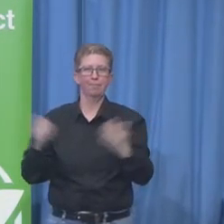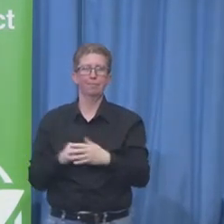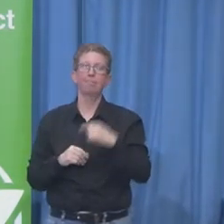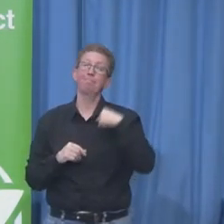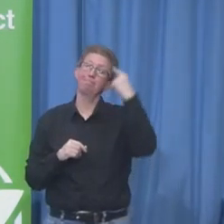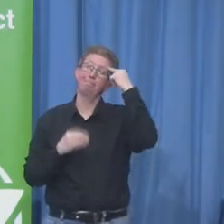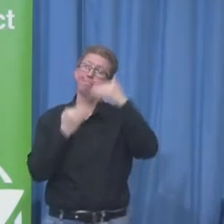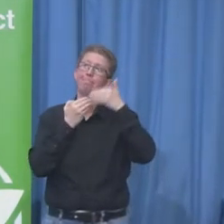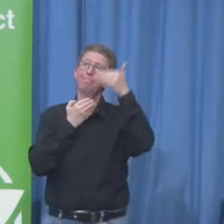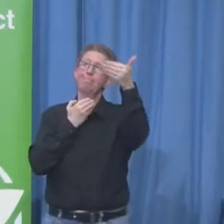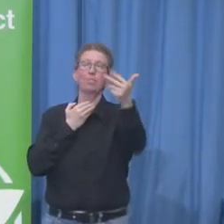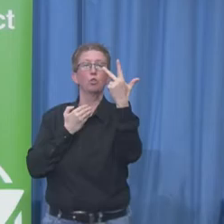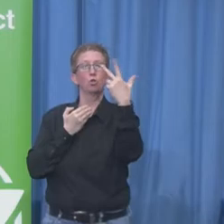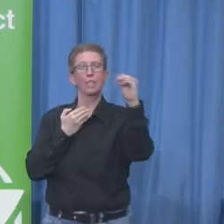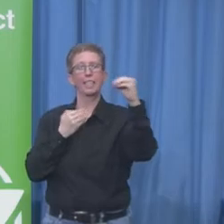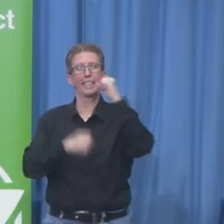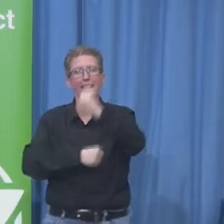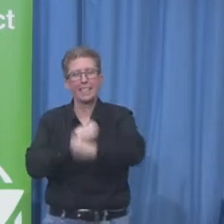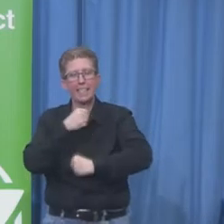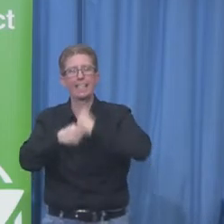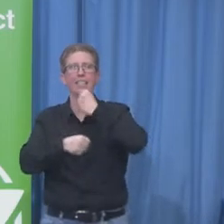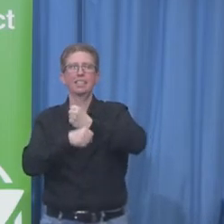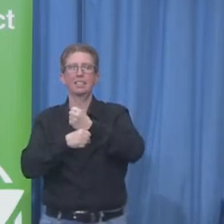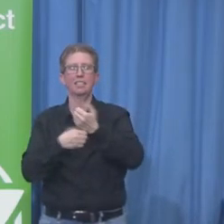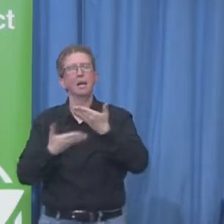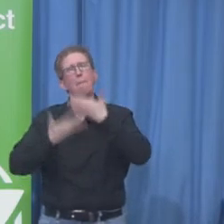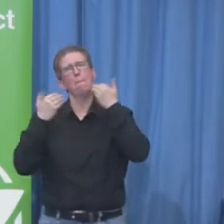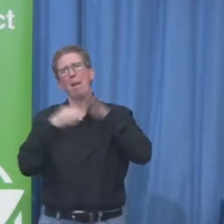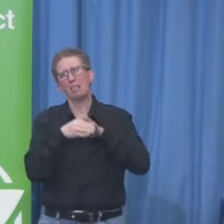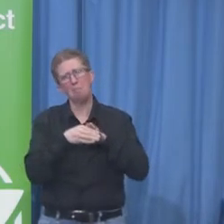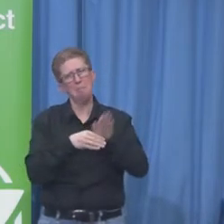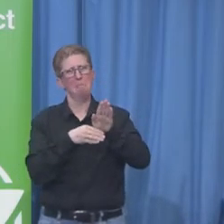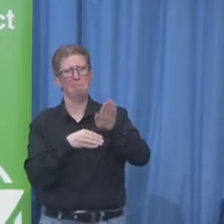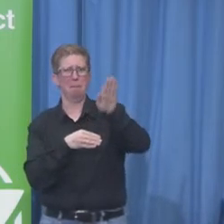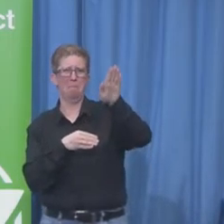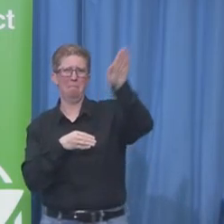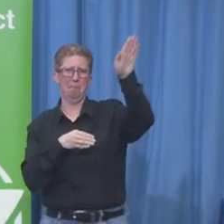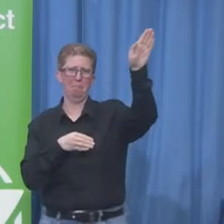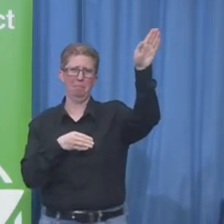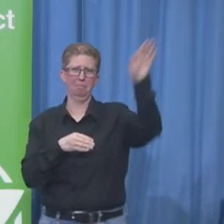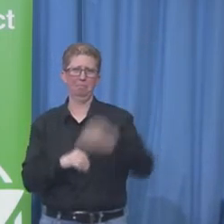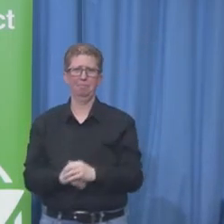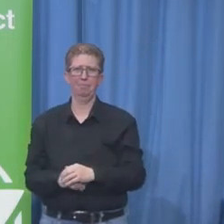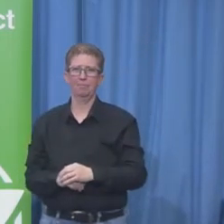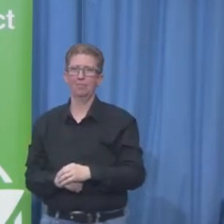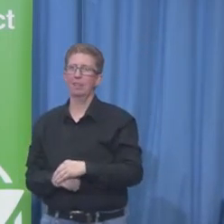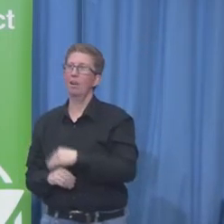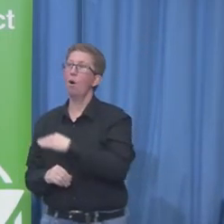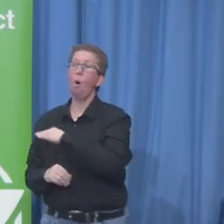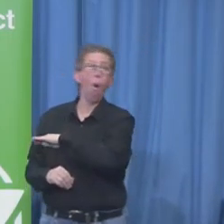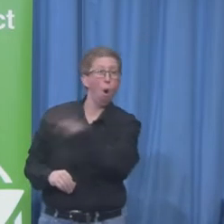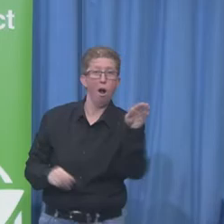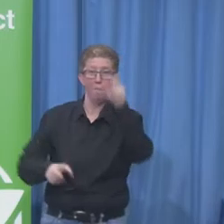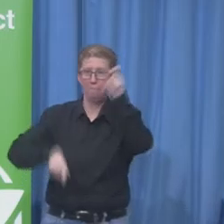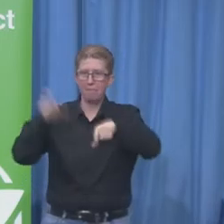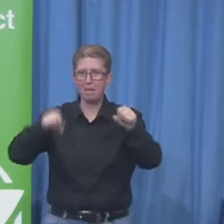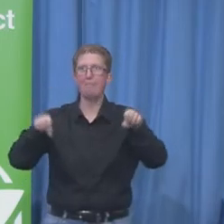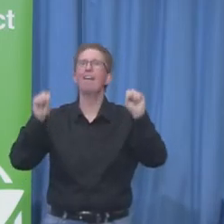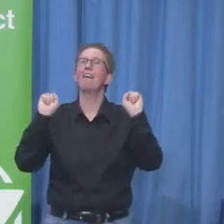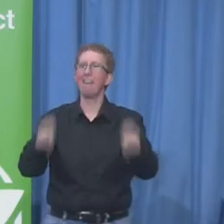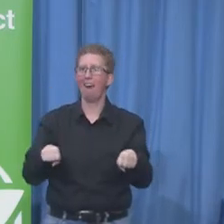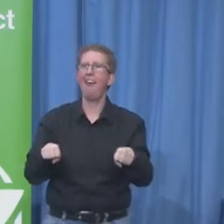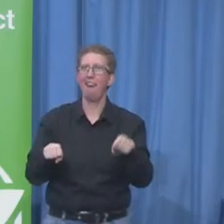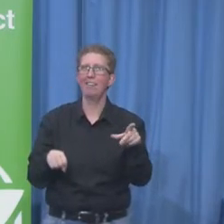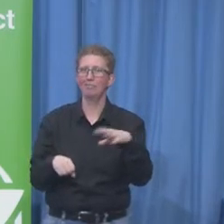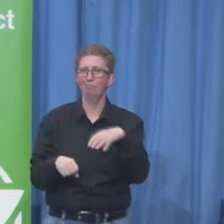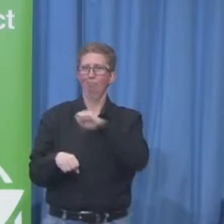we have an opportunity to benefit everyone. Our employees, our workforce